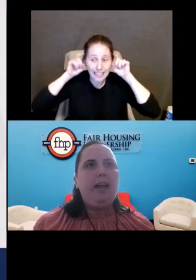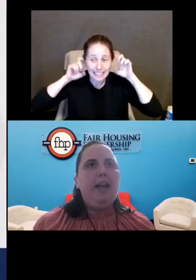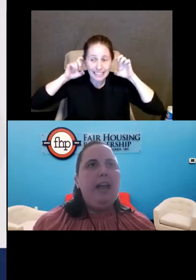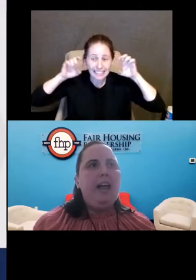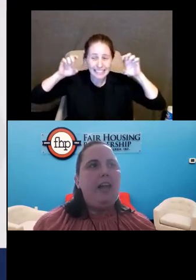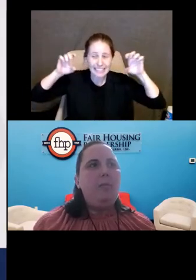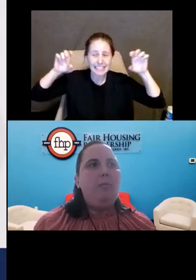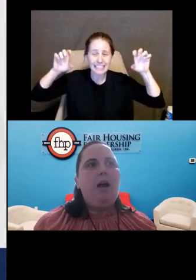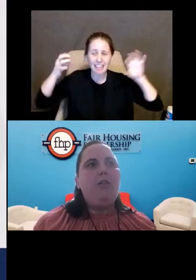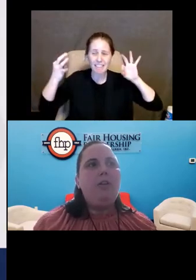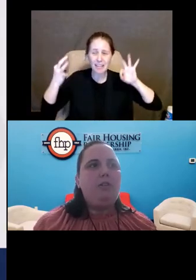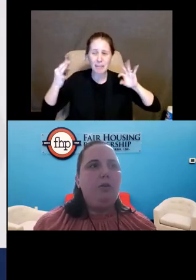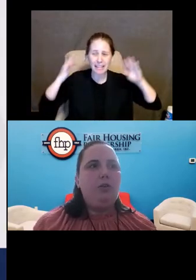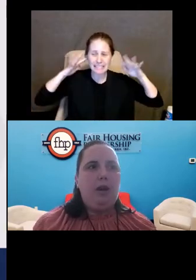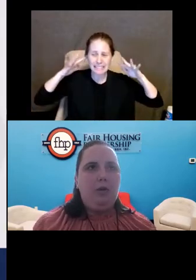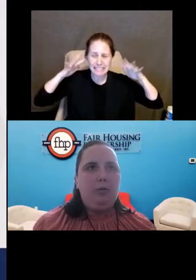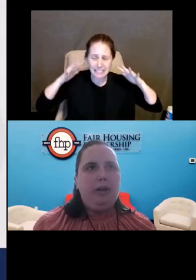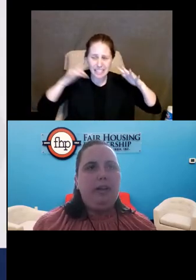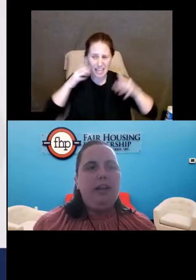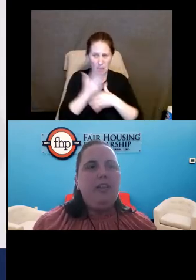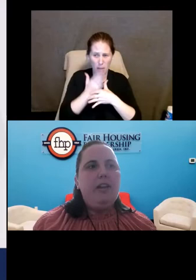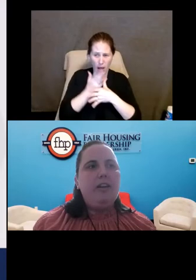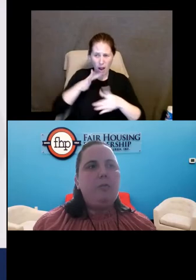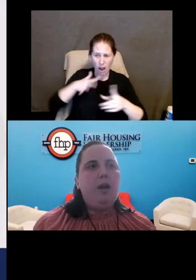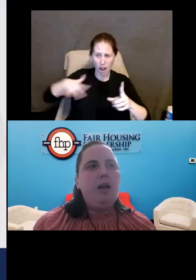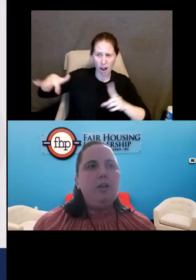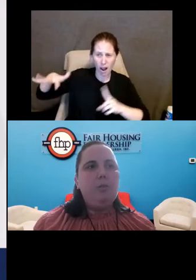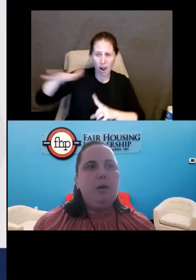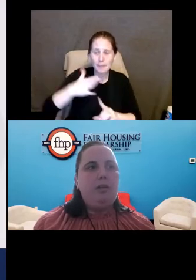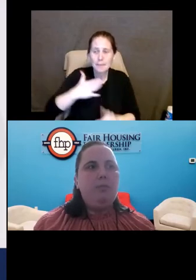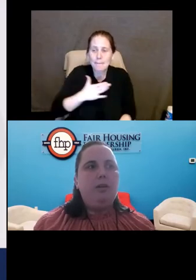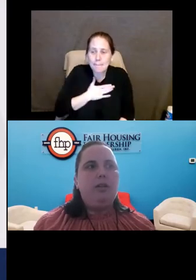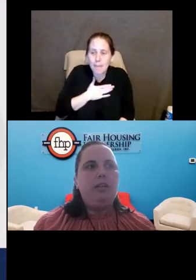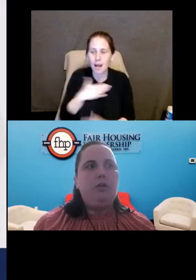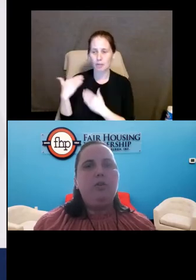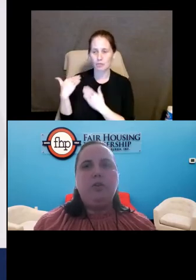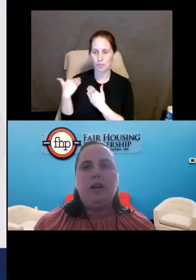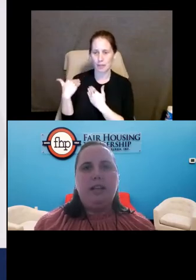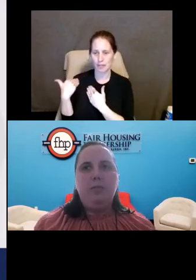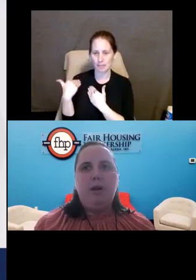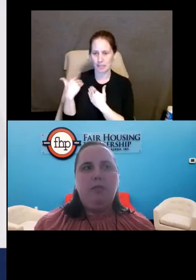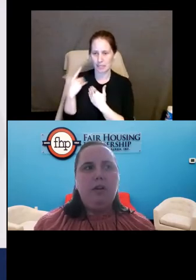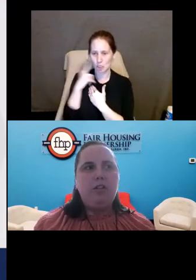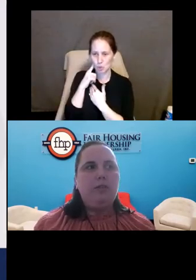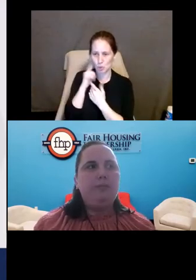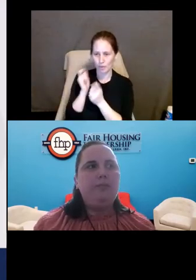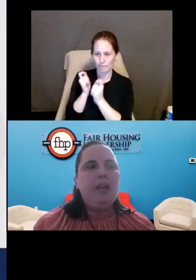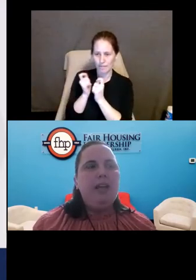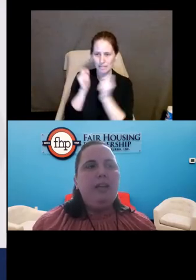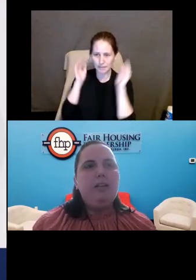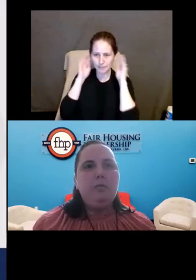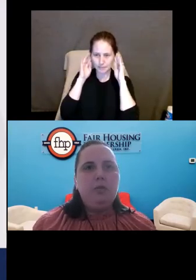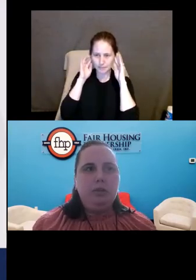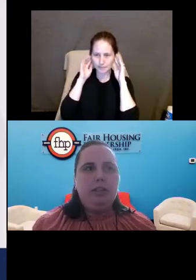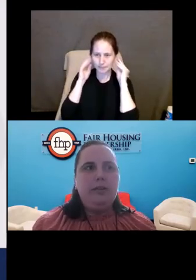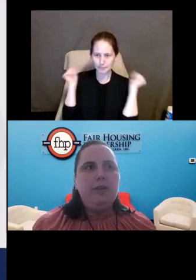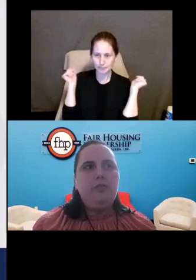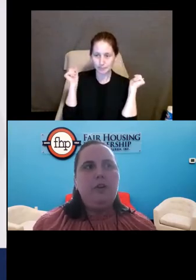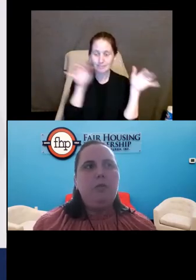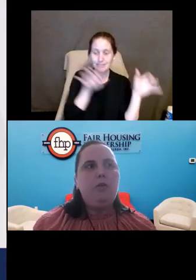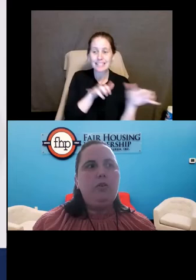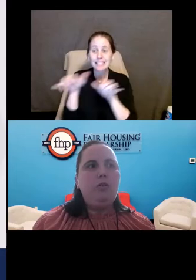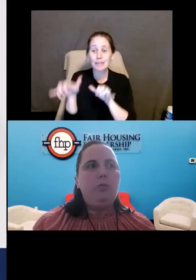feedback, and that bothers those around me, then it's my responsibility to address that malfunction. Similarly,